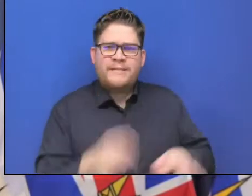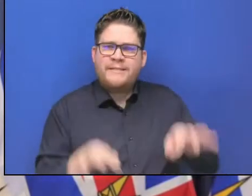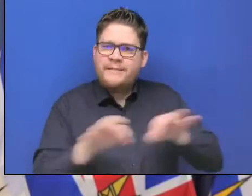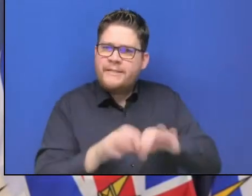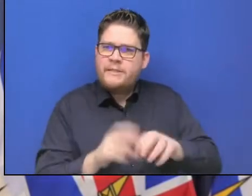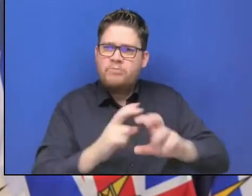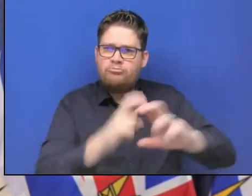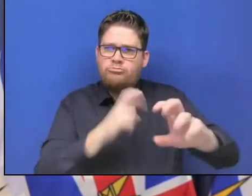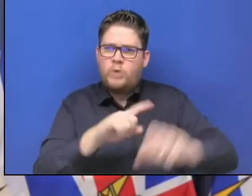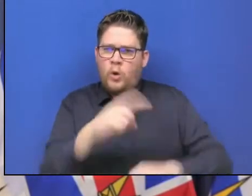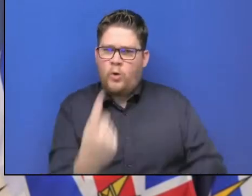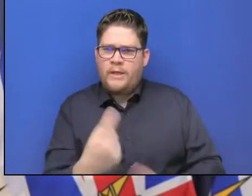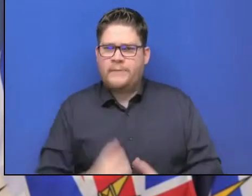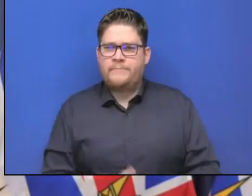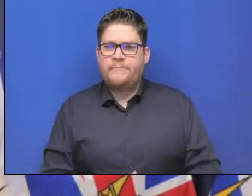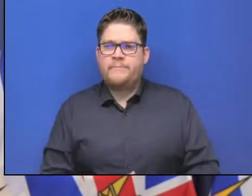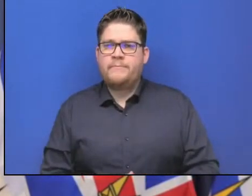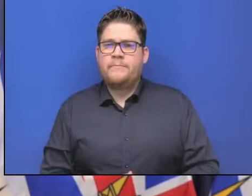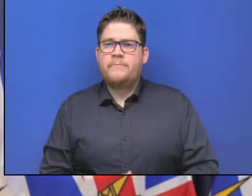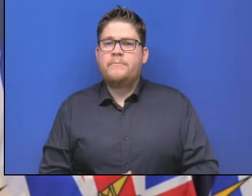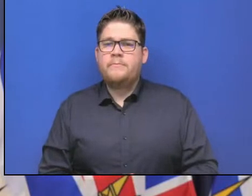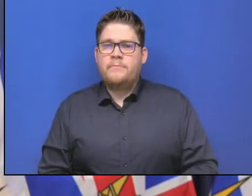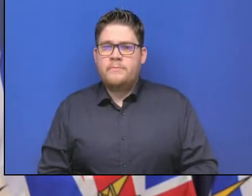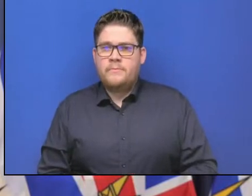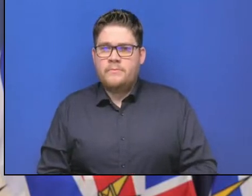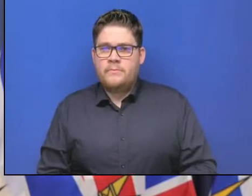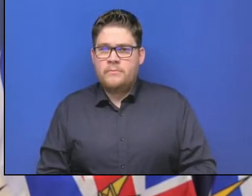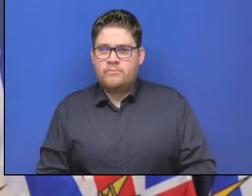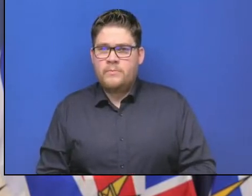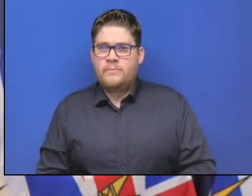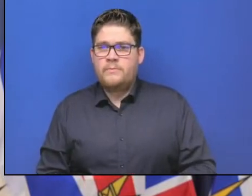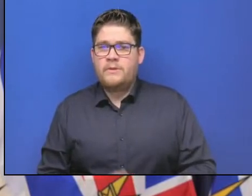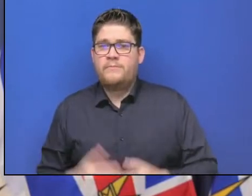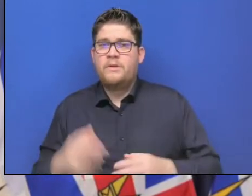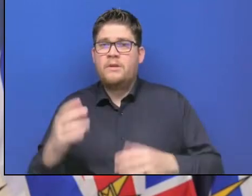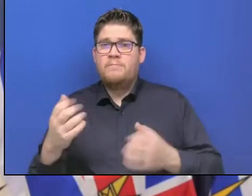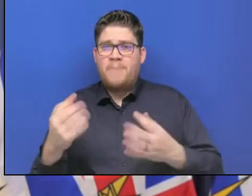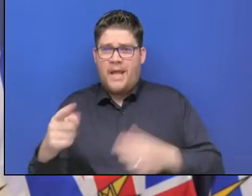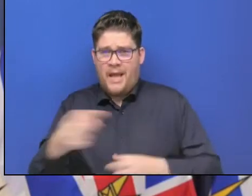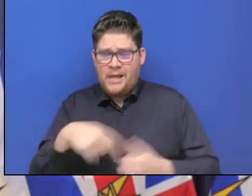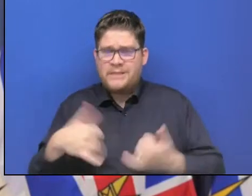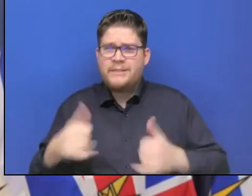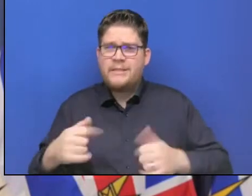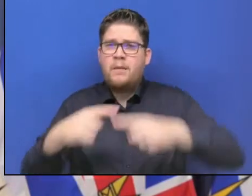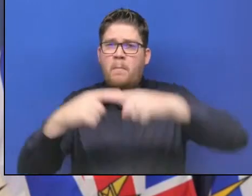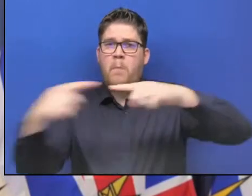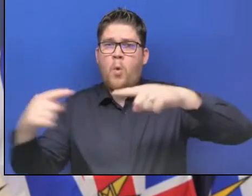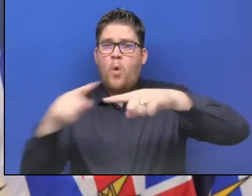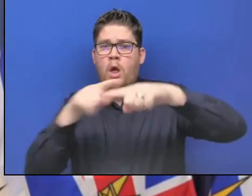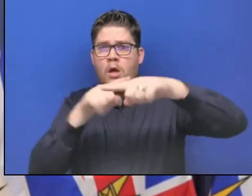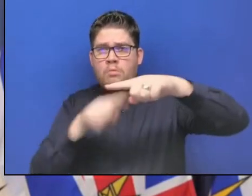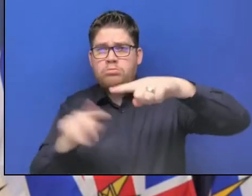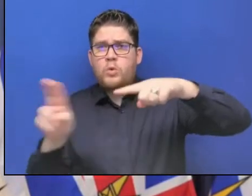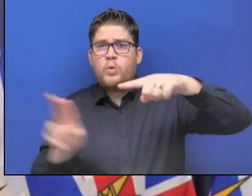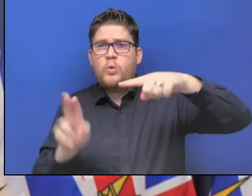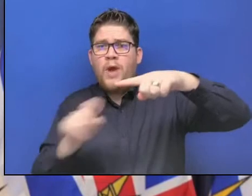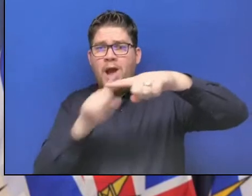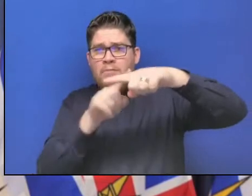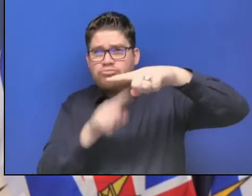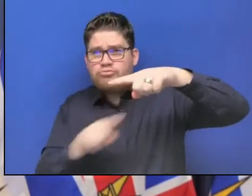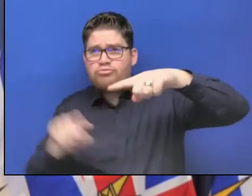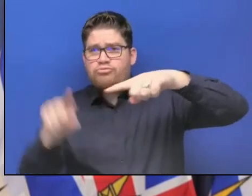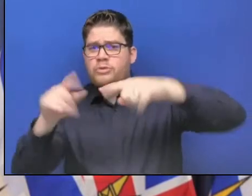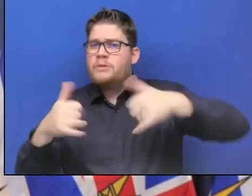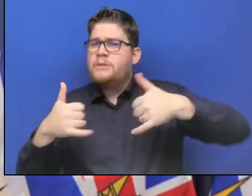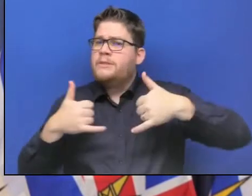the United States in transit back into other parts of British Columbia. The federal government deserves a lot of credit working with our American counterparts to